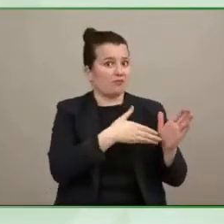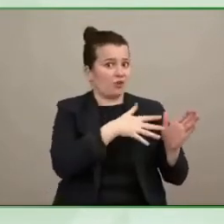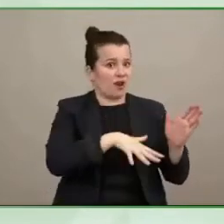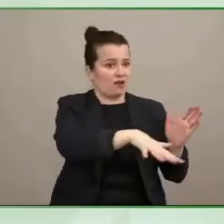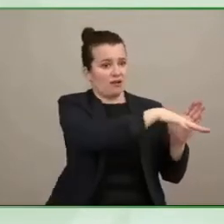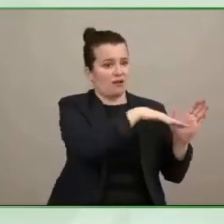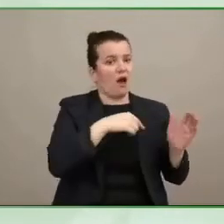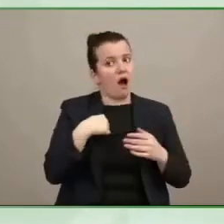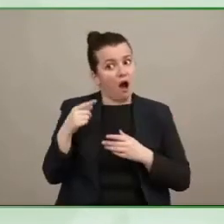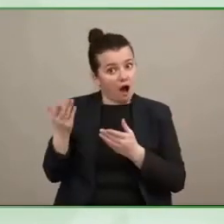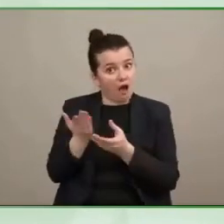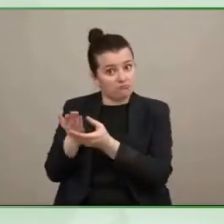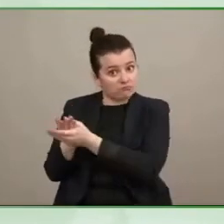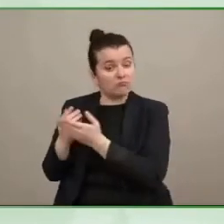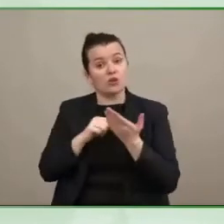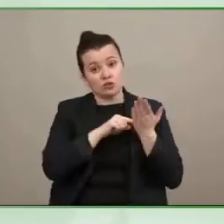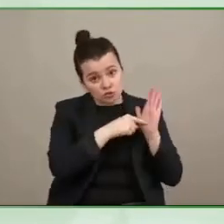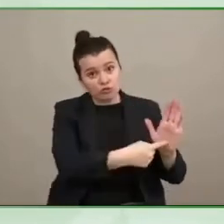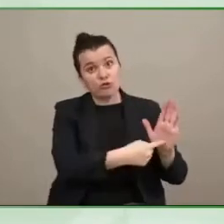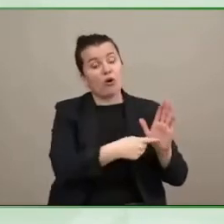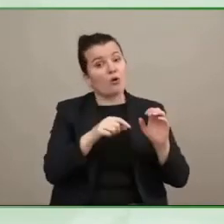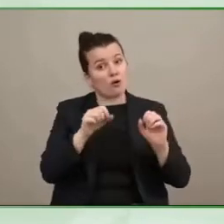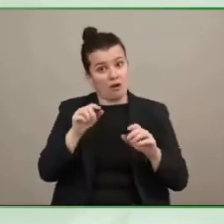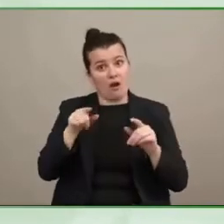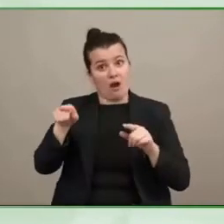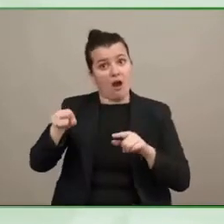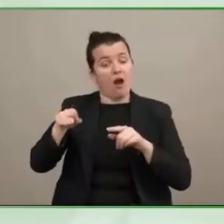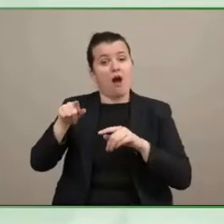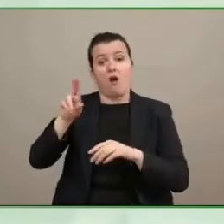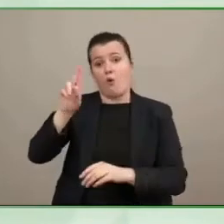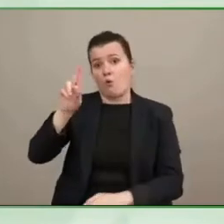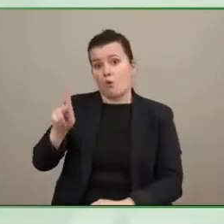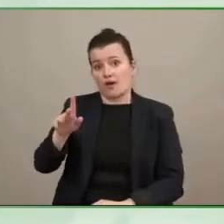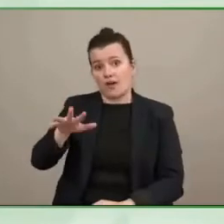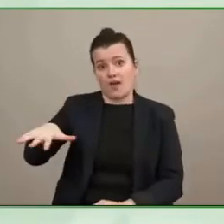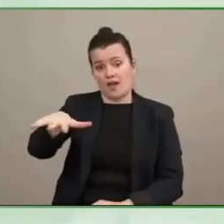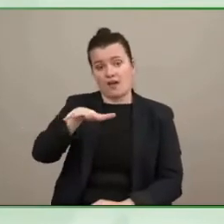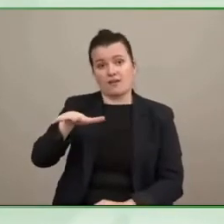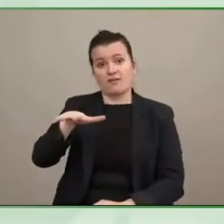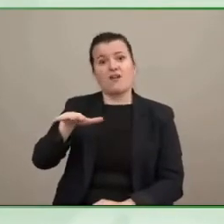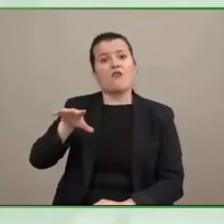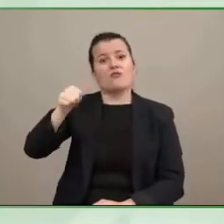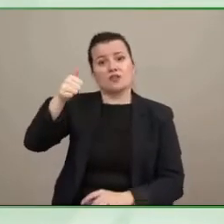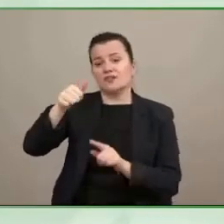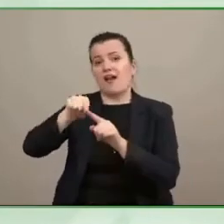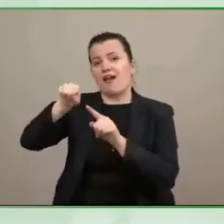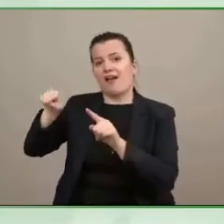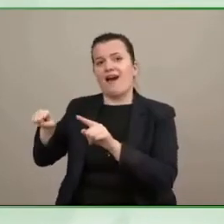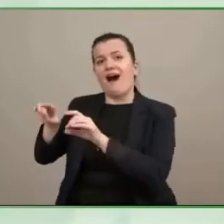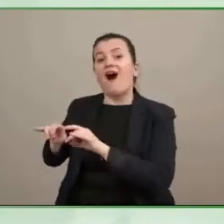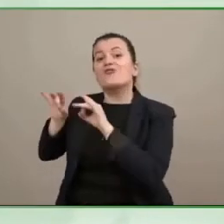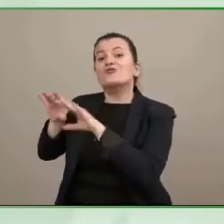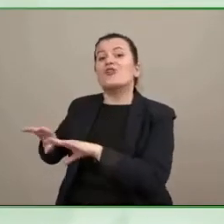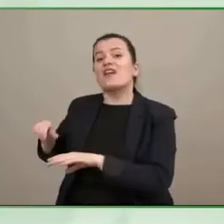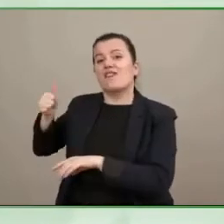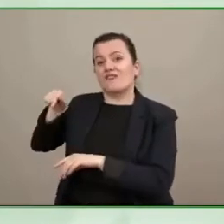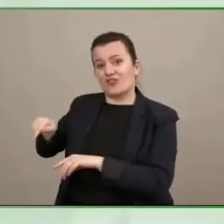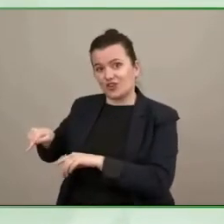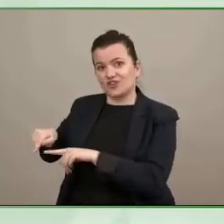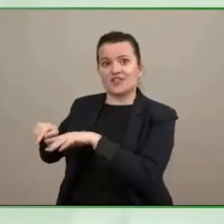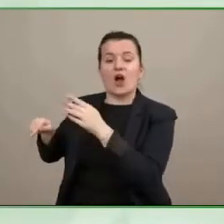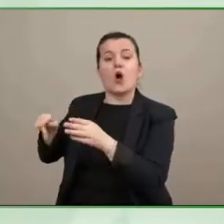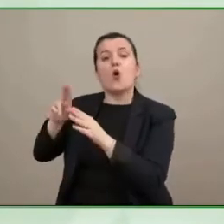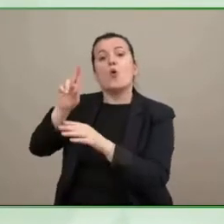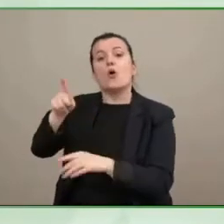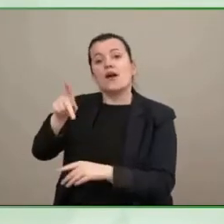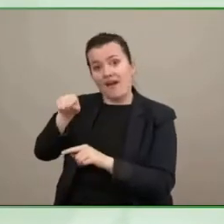trains in the uk again in australia and when i had those photos it made it no